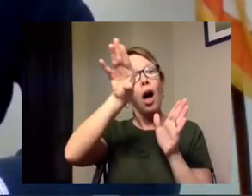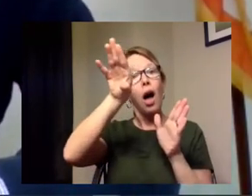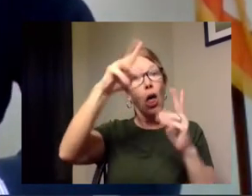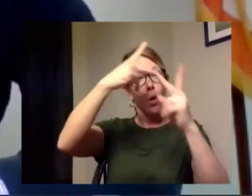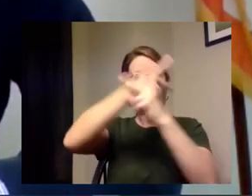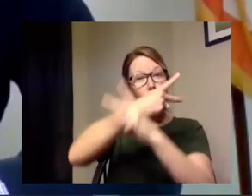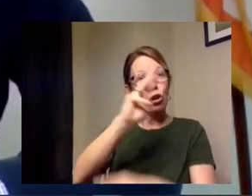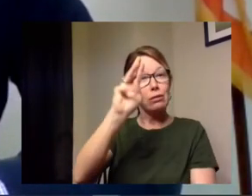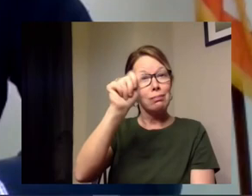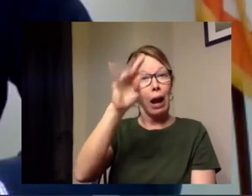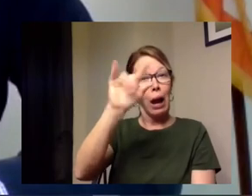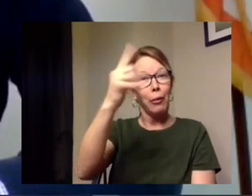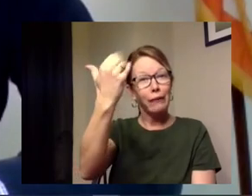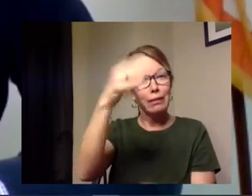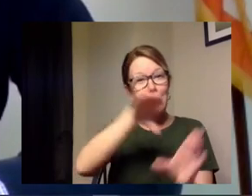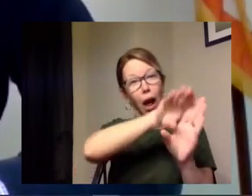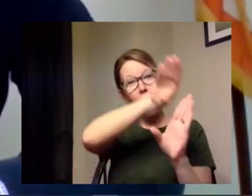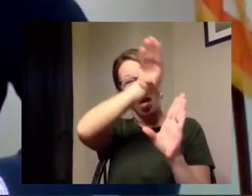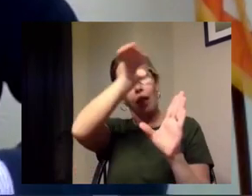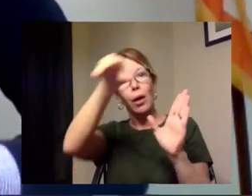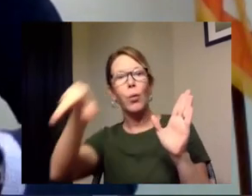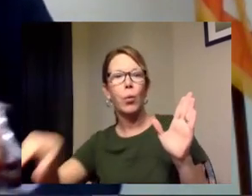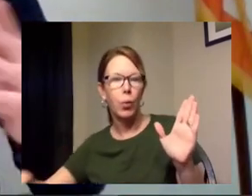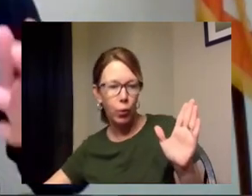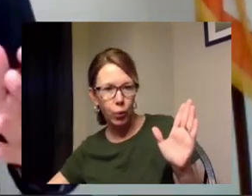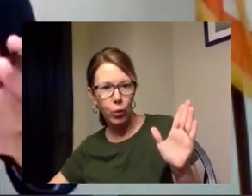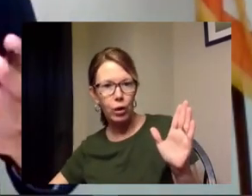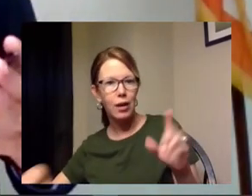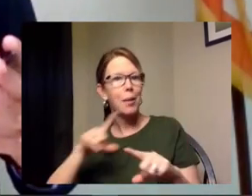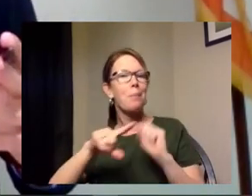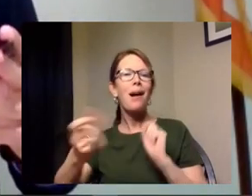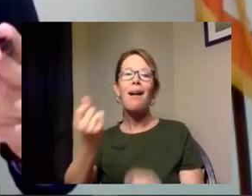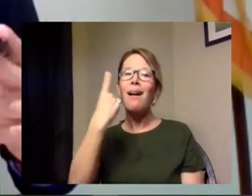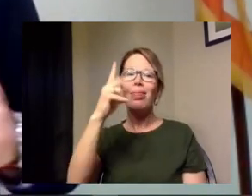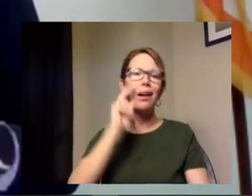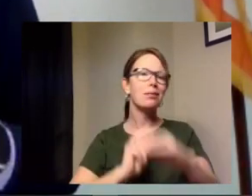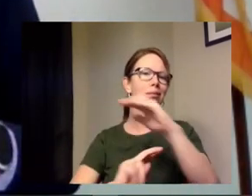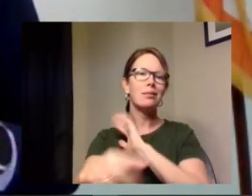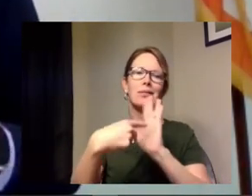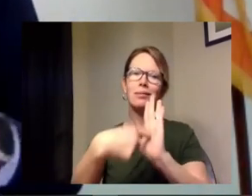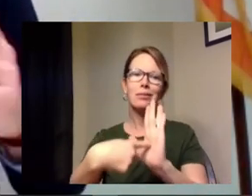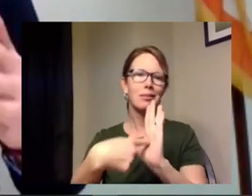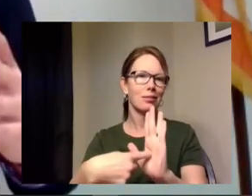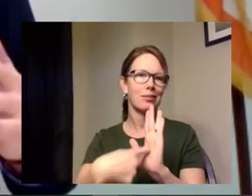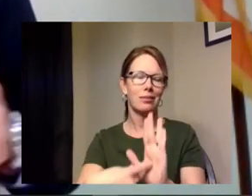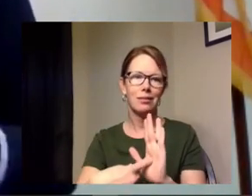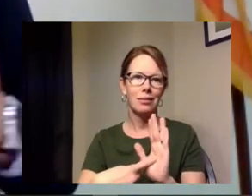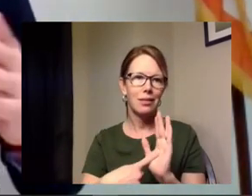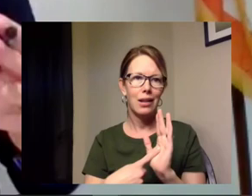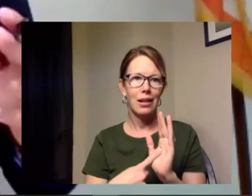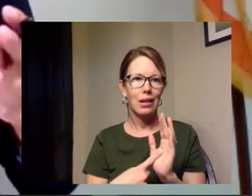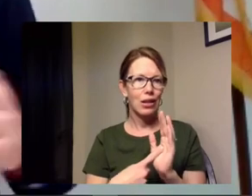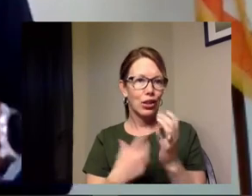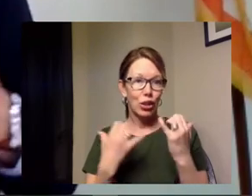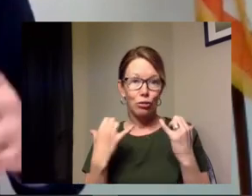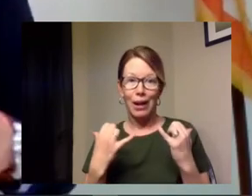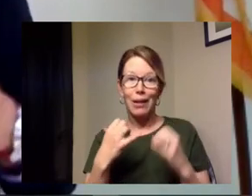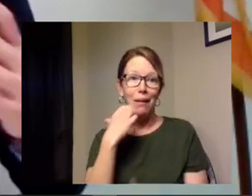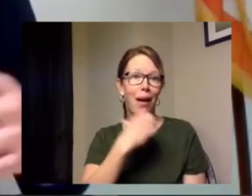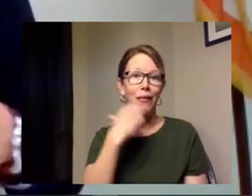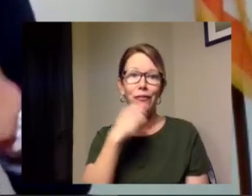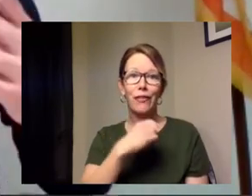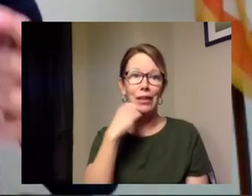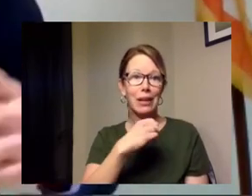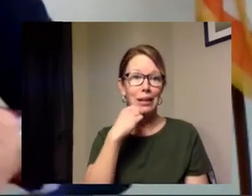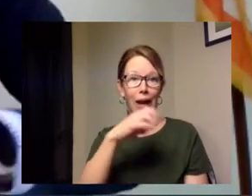trend on new cases but that's just a model so in essence we're working on this day to day